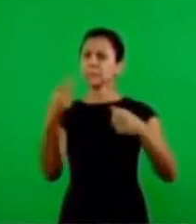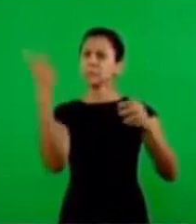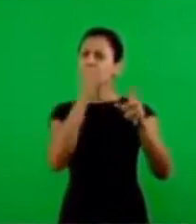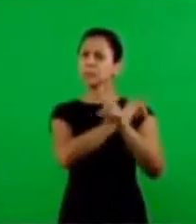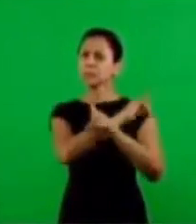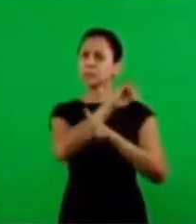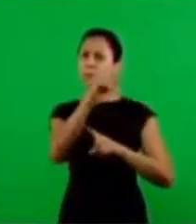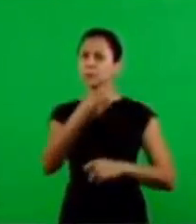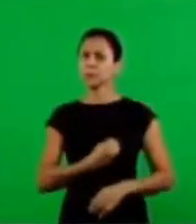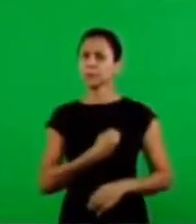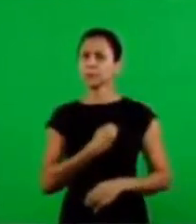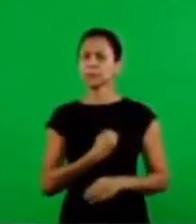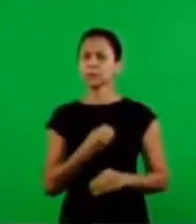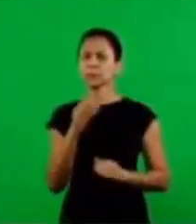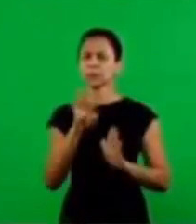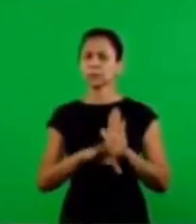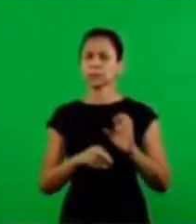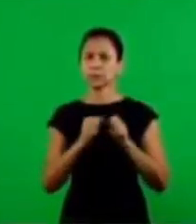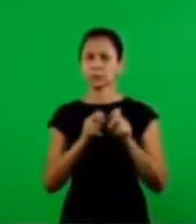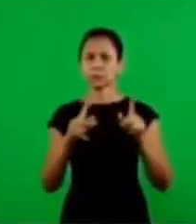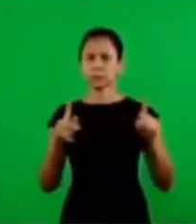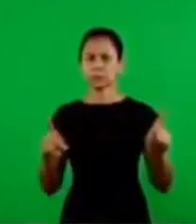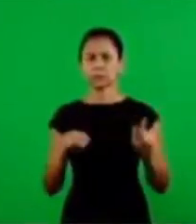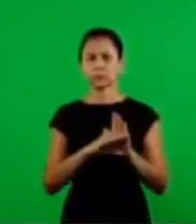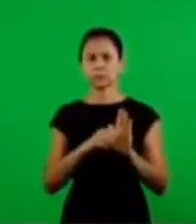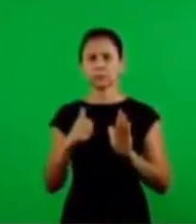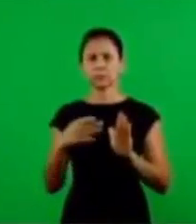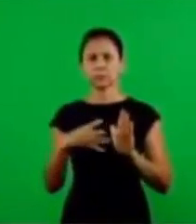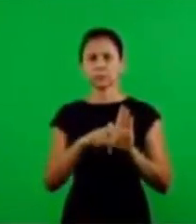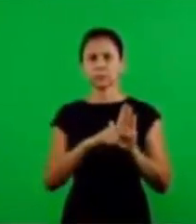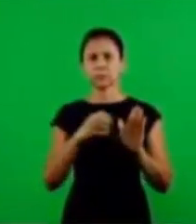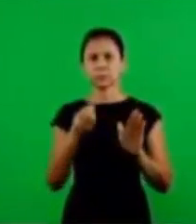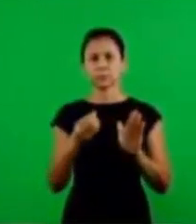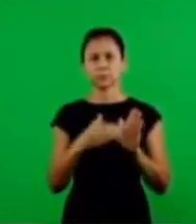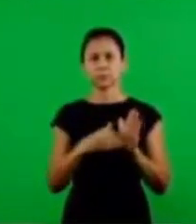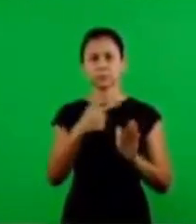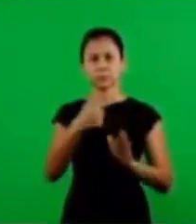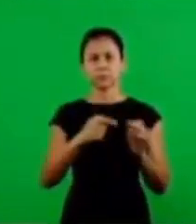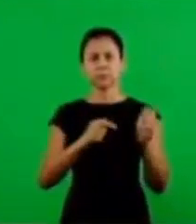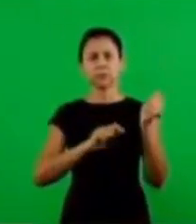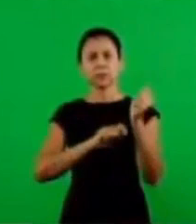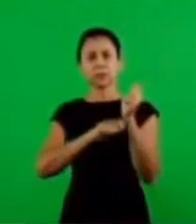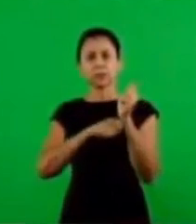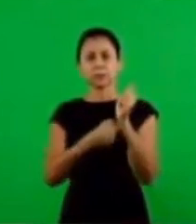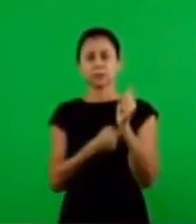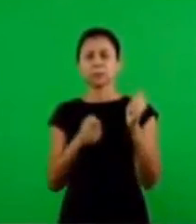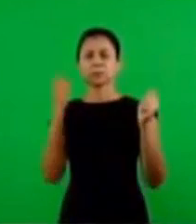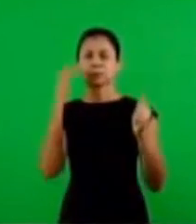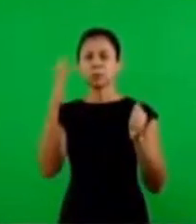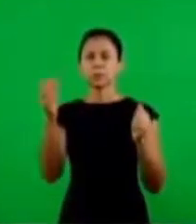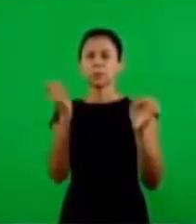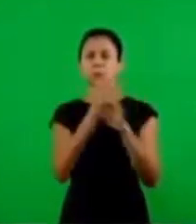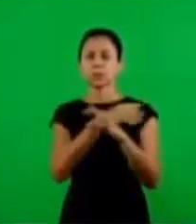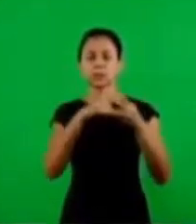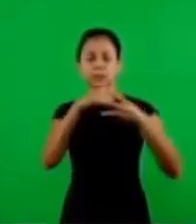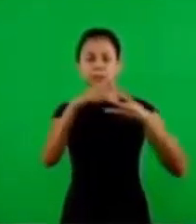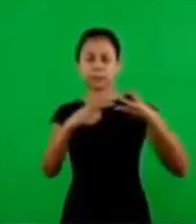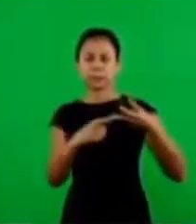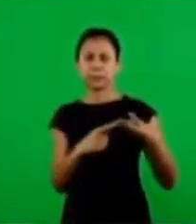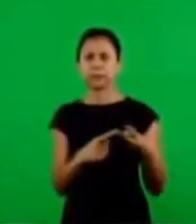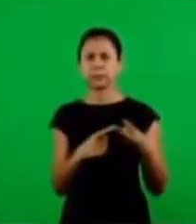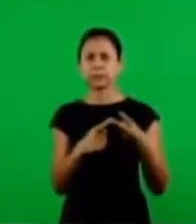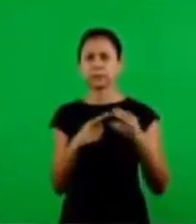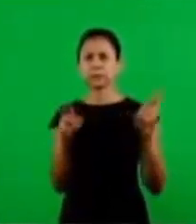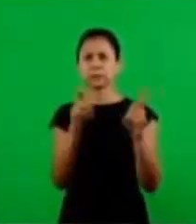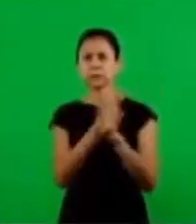are prophetically present in the text of Revelations 14.6 and 7 ministry fear and glory associate